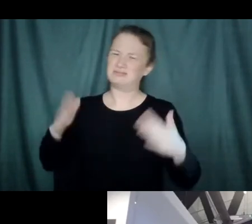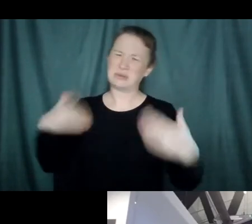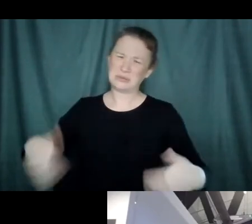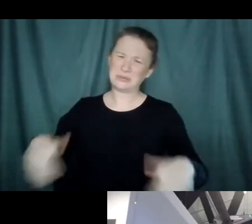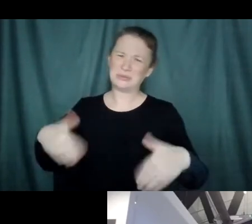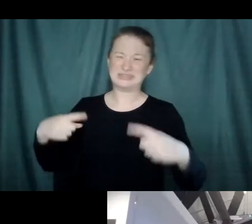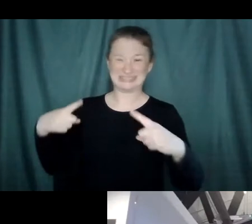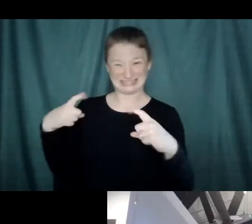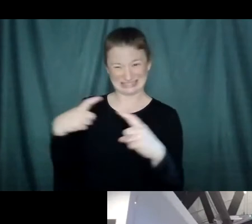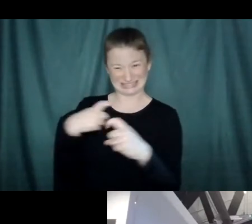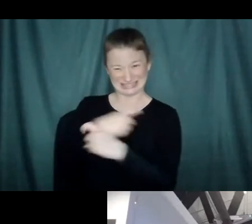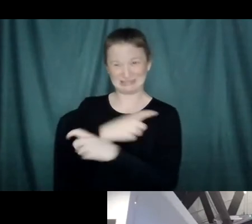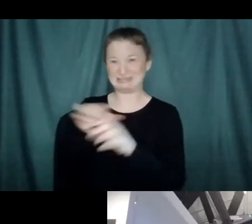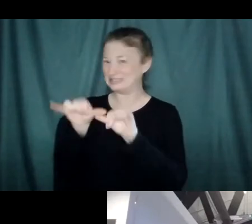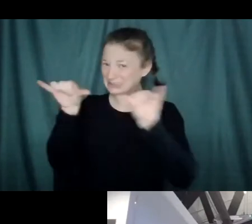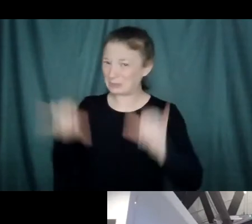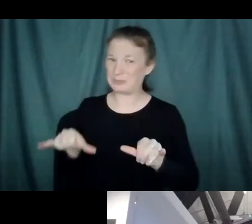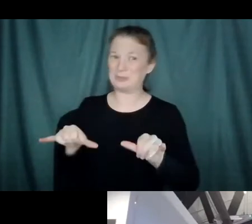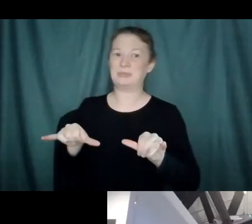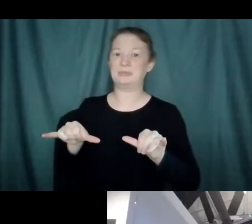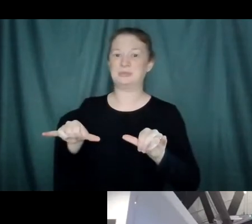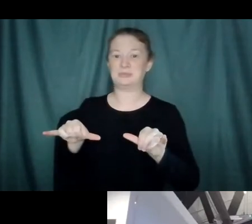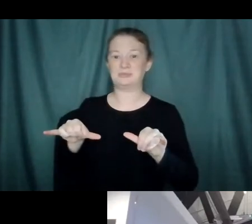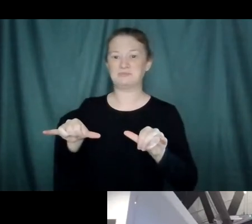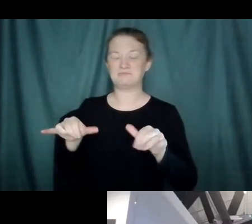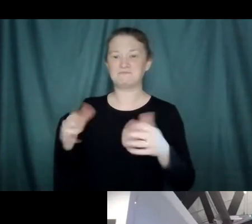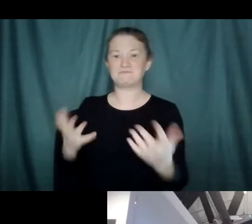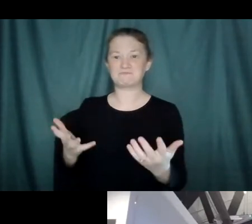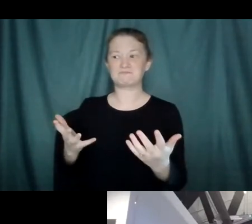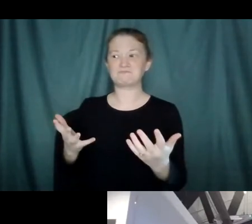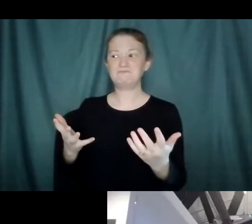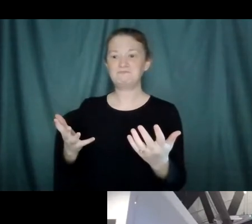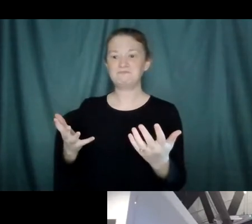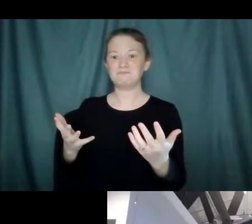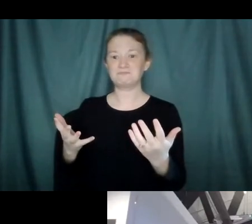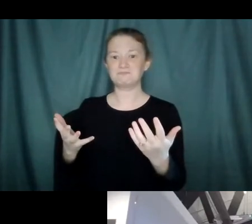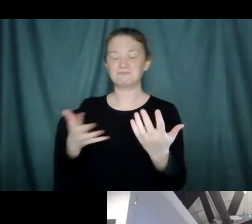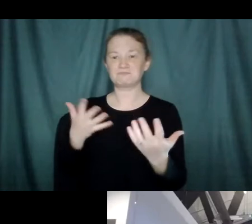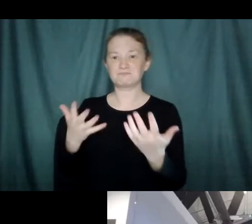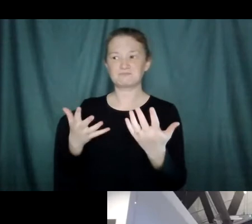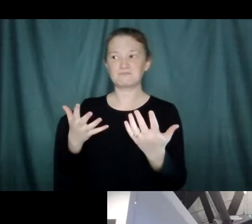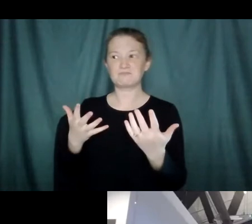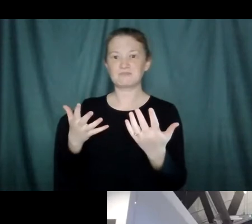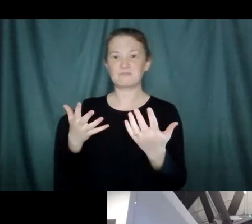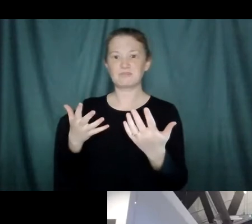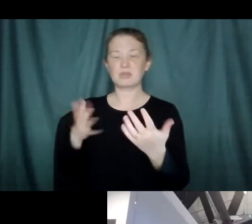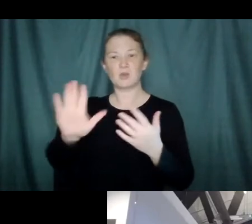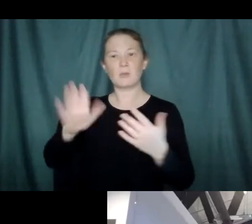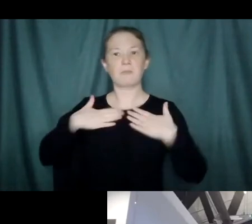of a better term, system, in that it has been generated to,